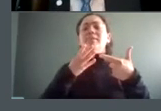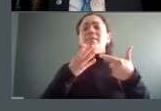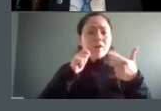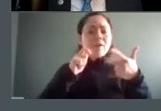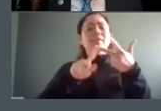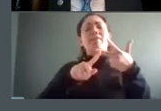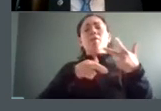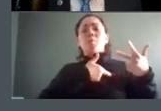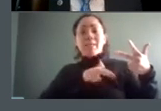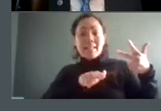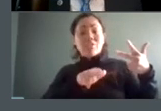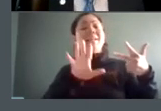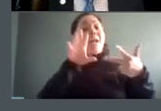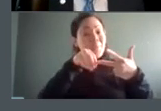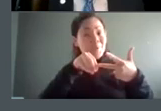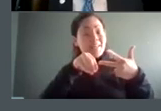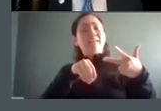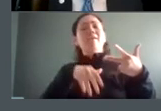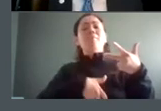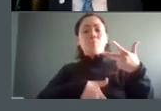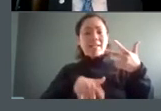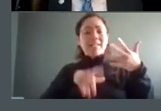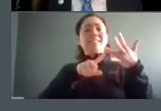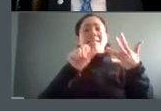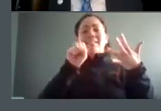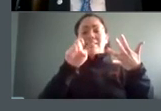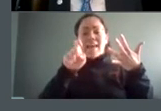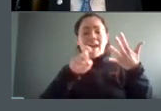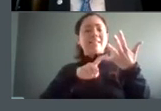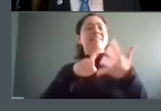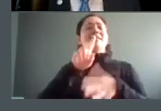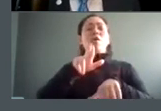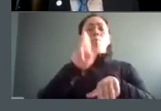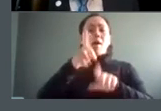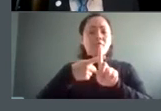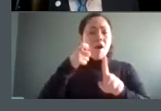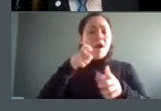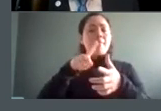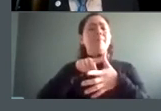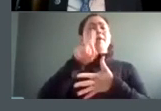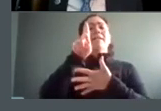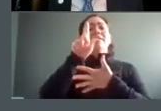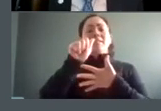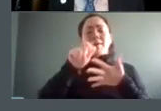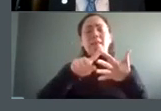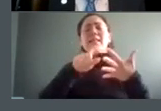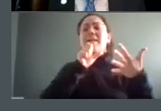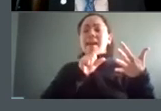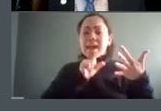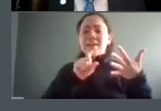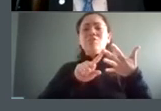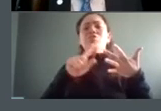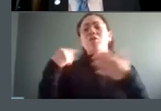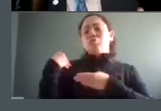includes pregnancy national origin disability age which is over than 40 or genetic information